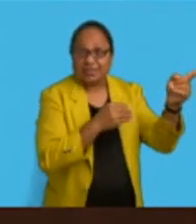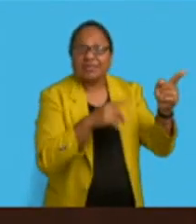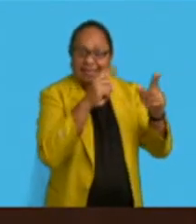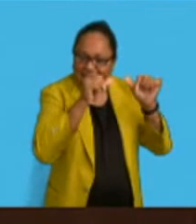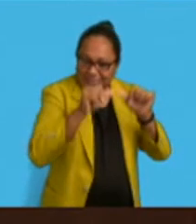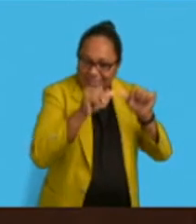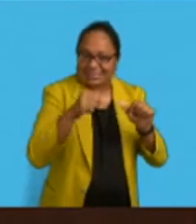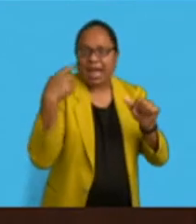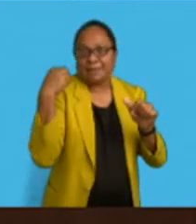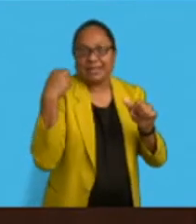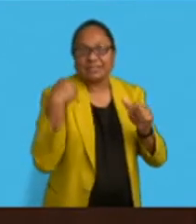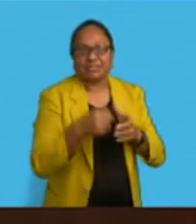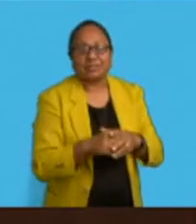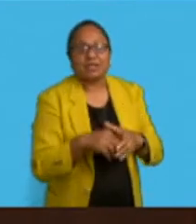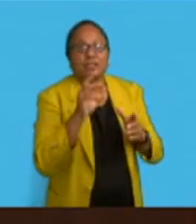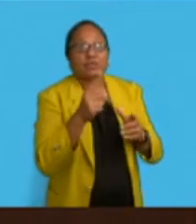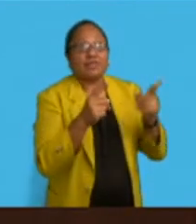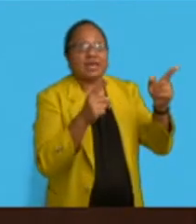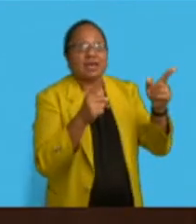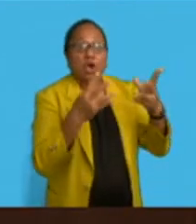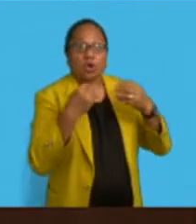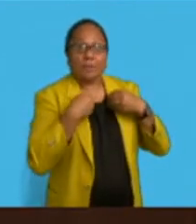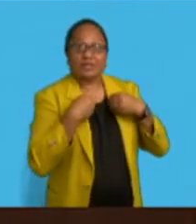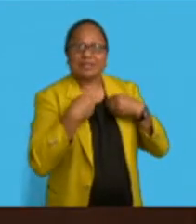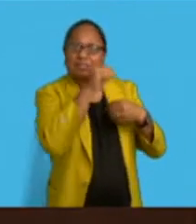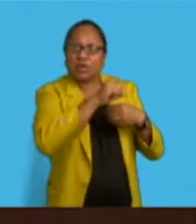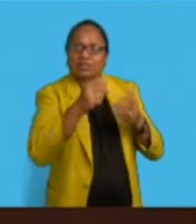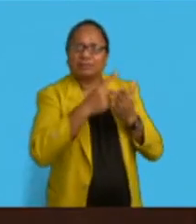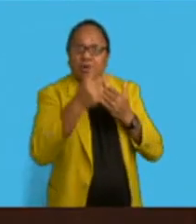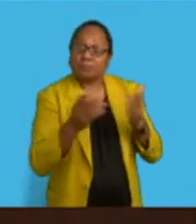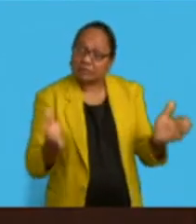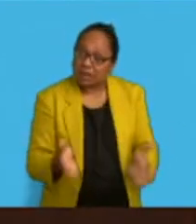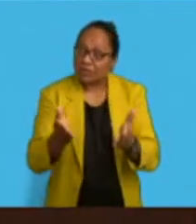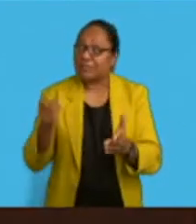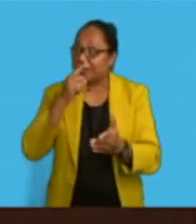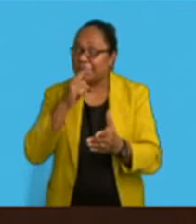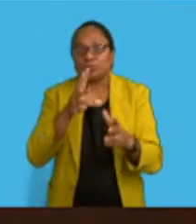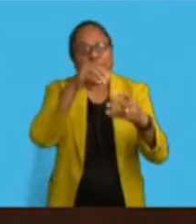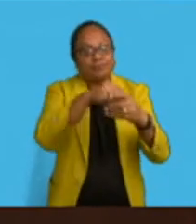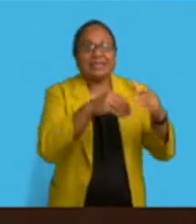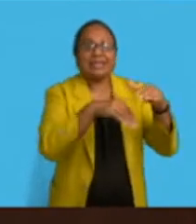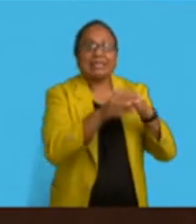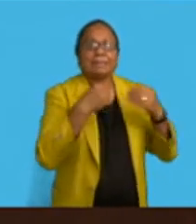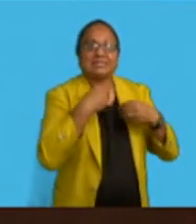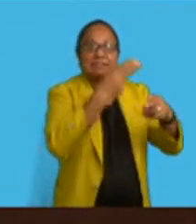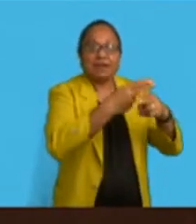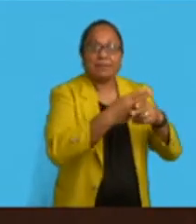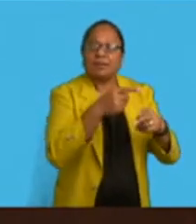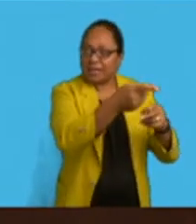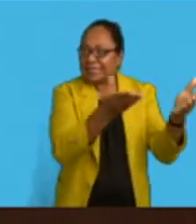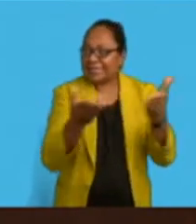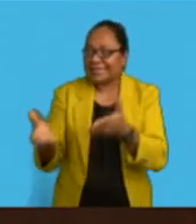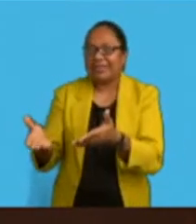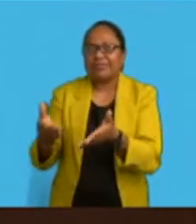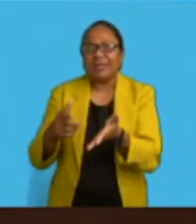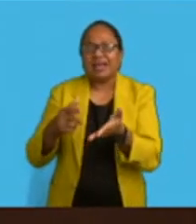This is similar to the commercial agriculture scholarship program, which encourages young people to enter commercial farming by issuing them with a 99-year commercial lease and